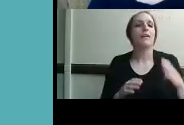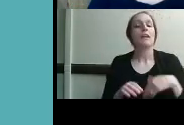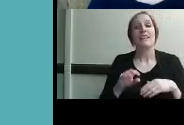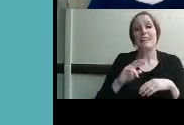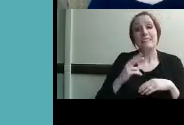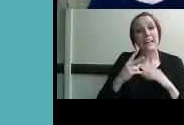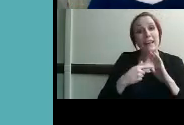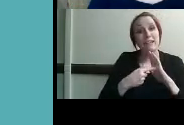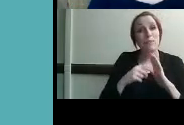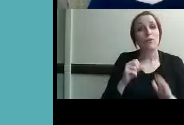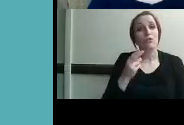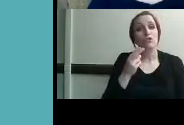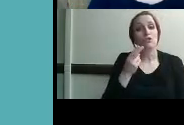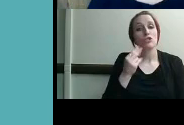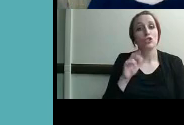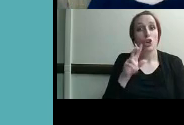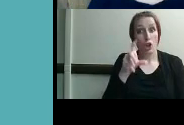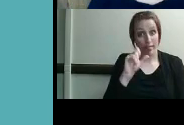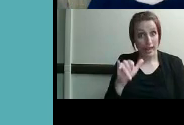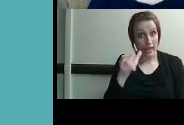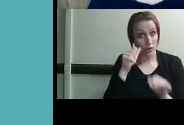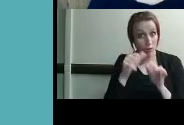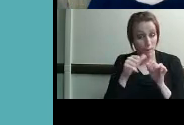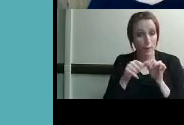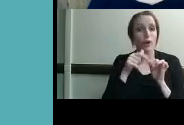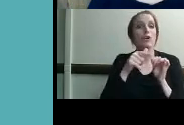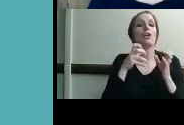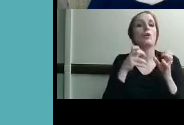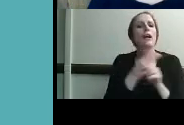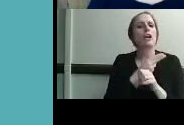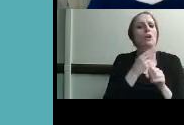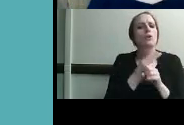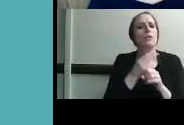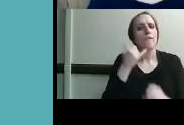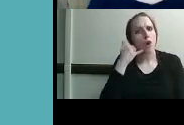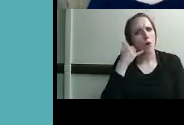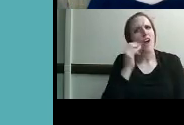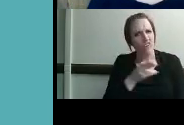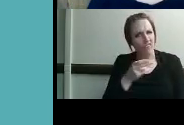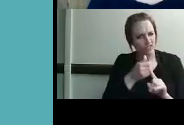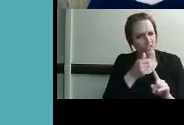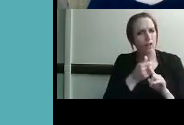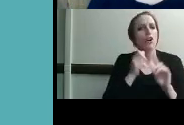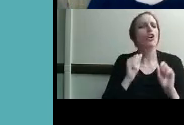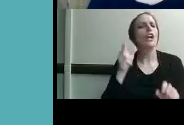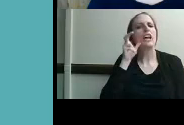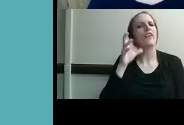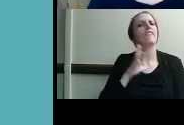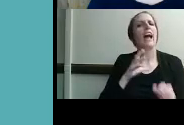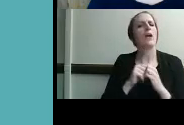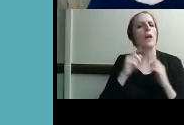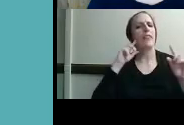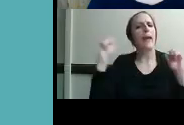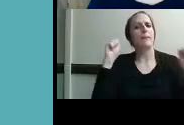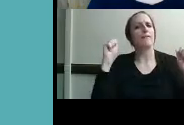of hearing consumer who wants to hear use the phone she could hear fine on the amplified phone but she